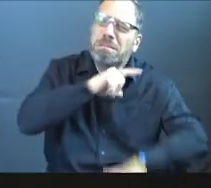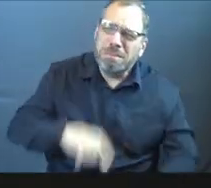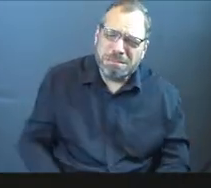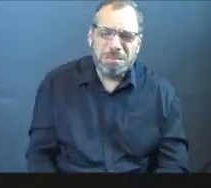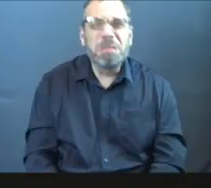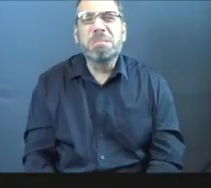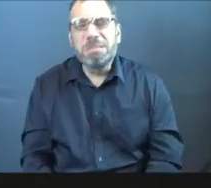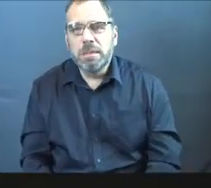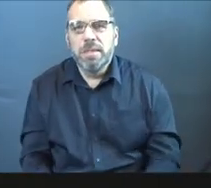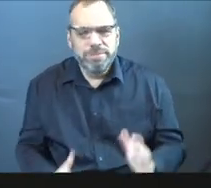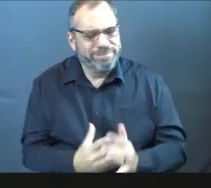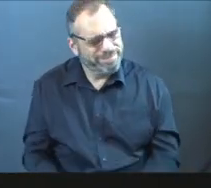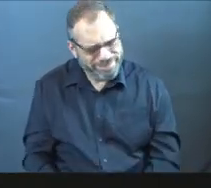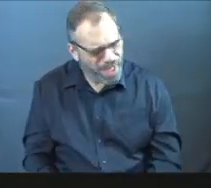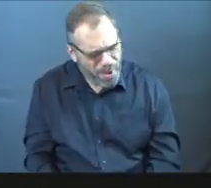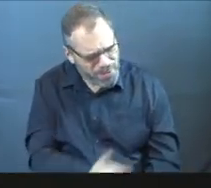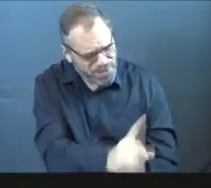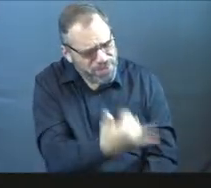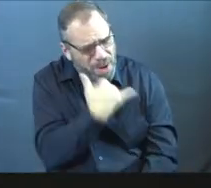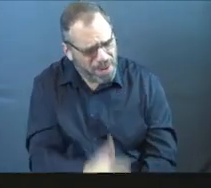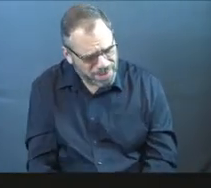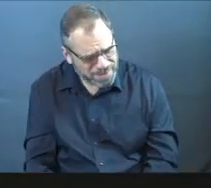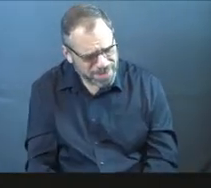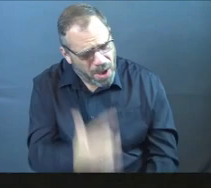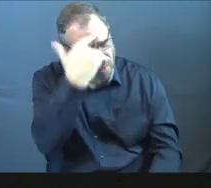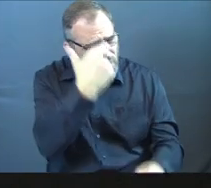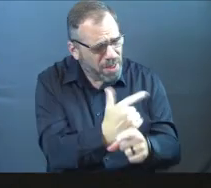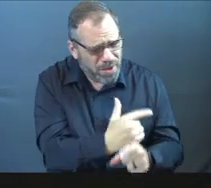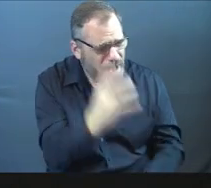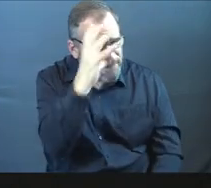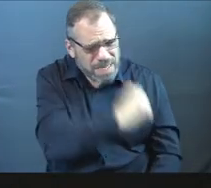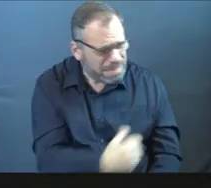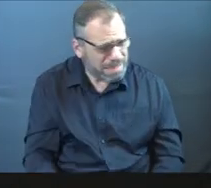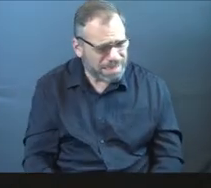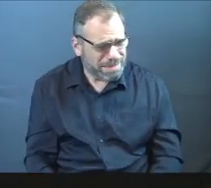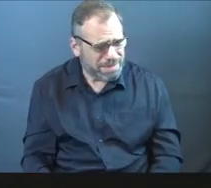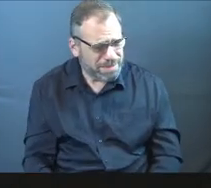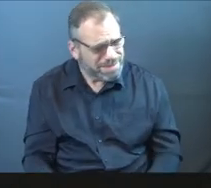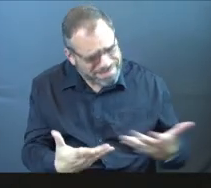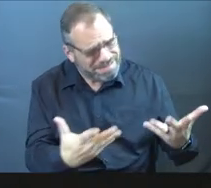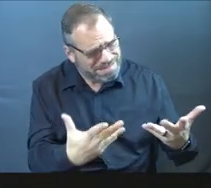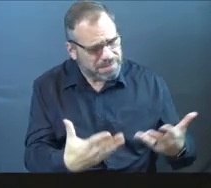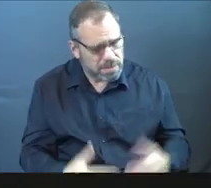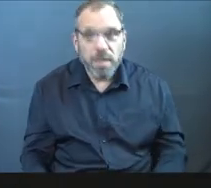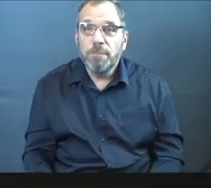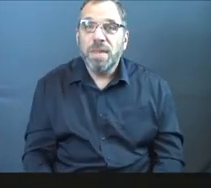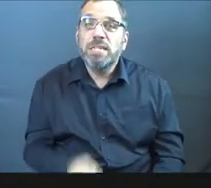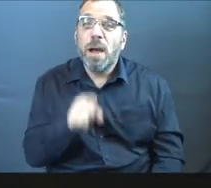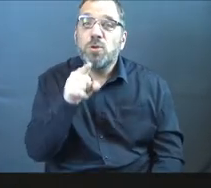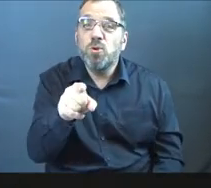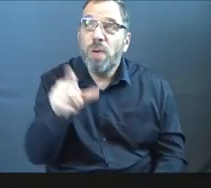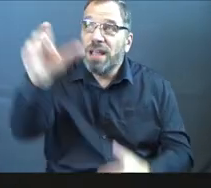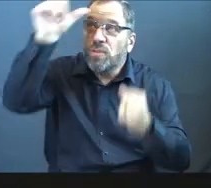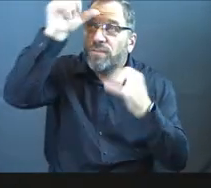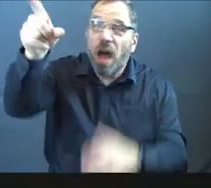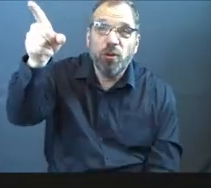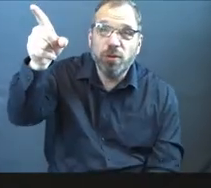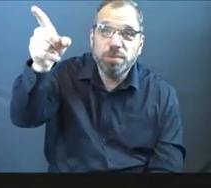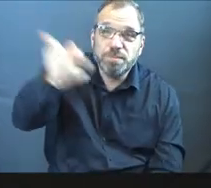Right? And Jesus is like, that's not it, bro. You're missing the point there. This is about you and your father.